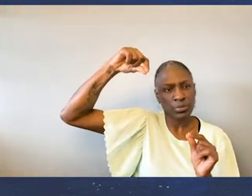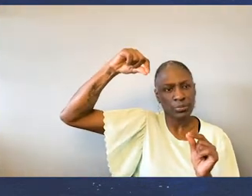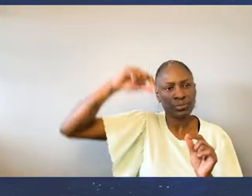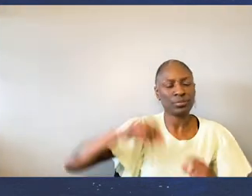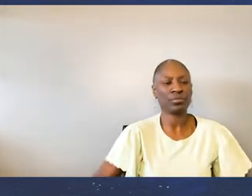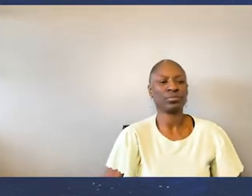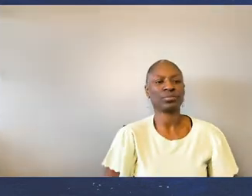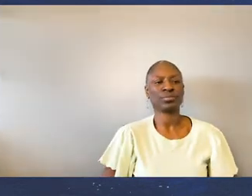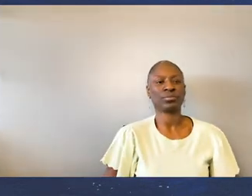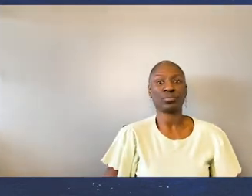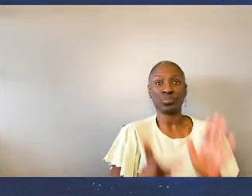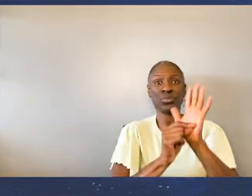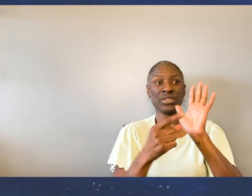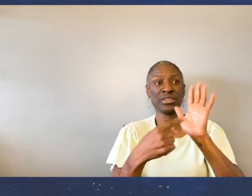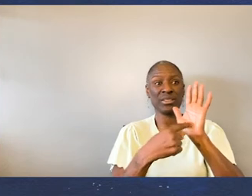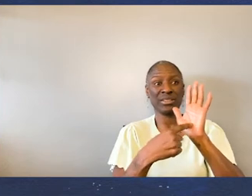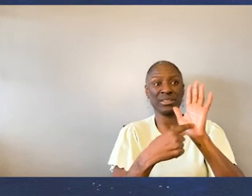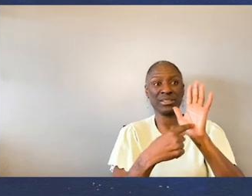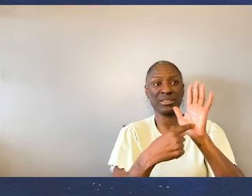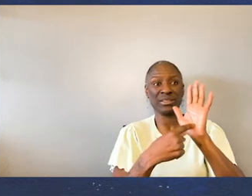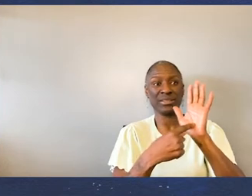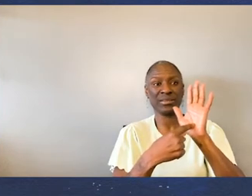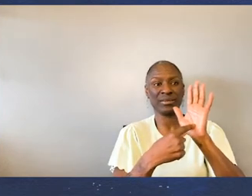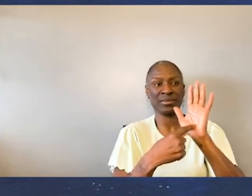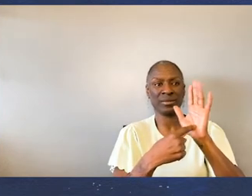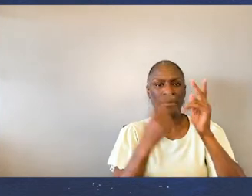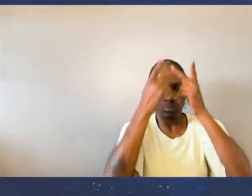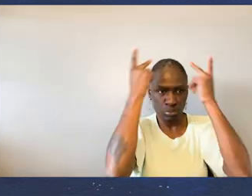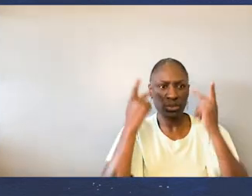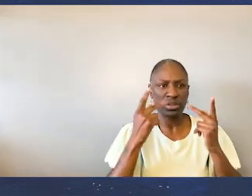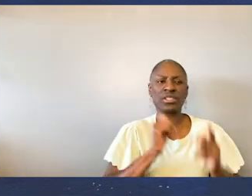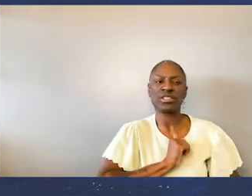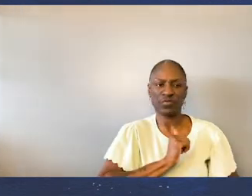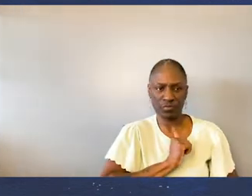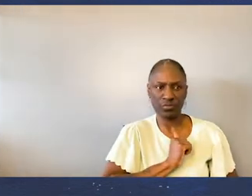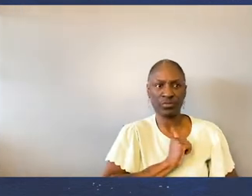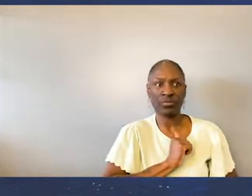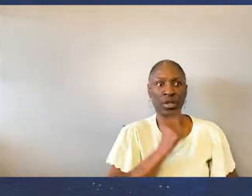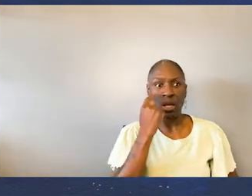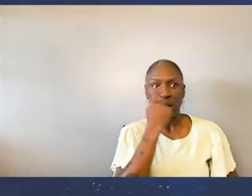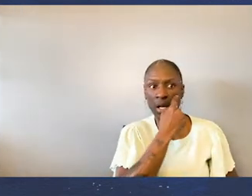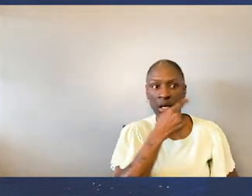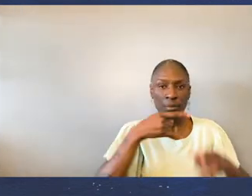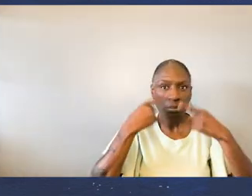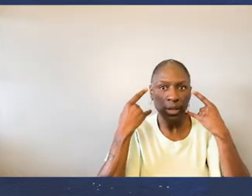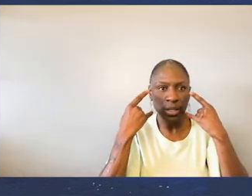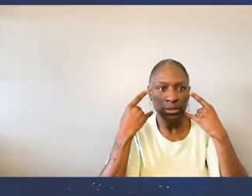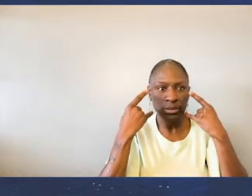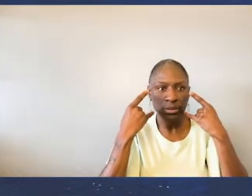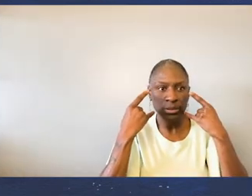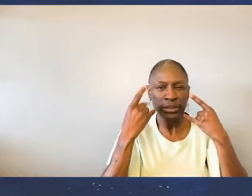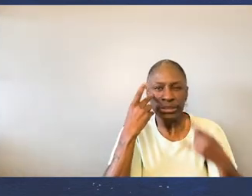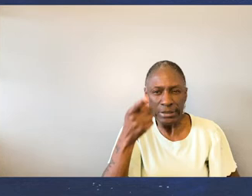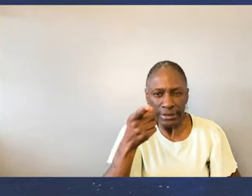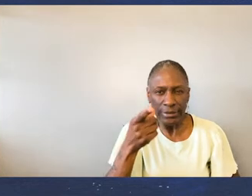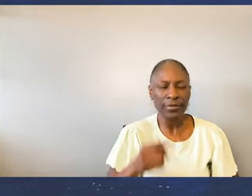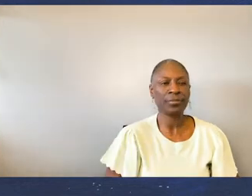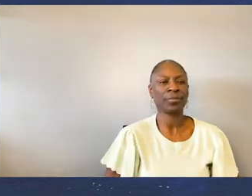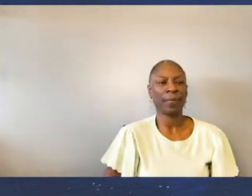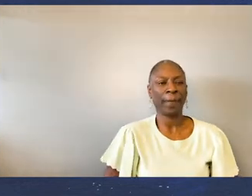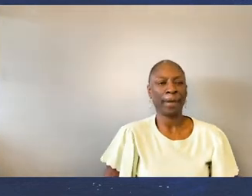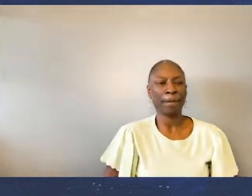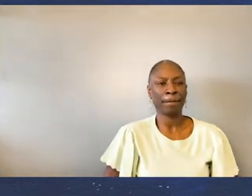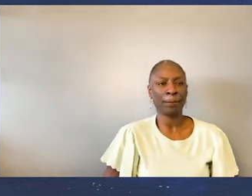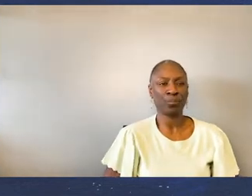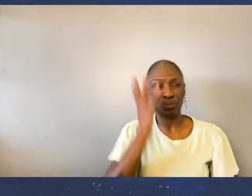is going diagonally Across the frame With the leaf stem In the top left Printed into the chlorophyll